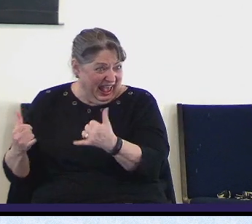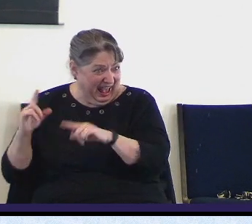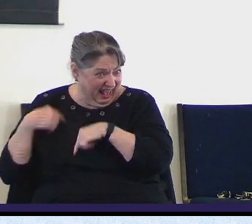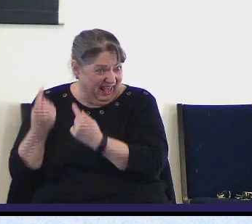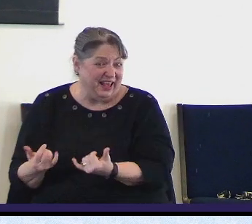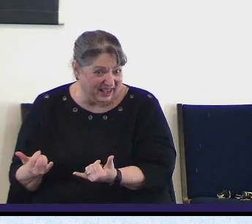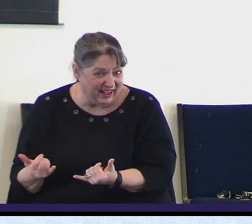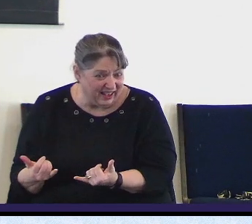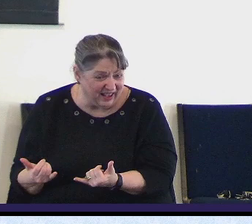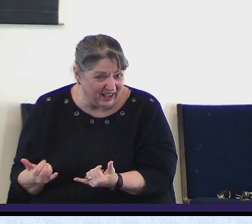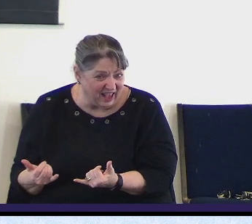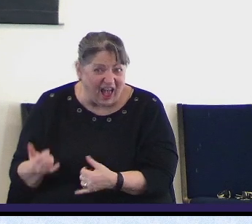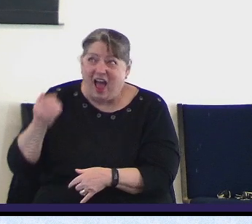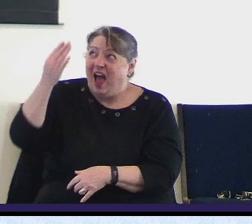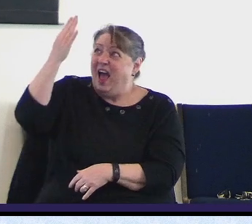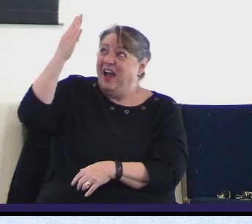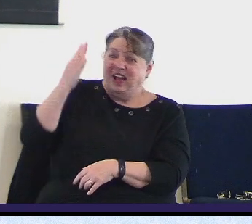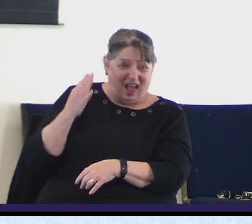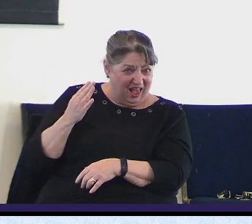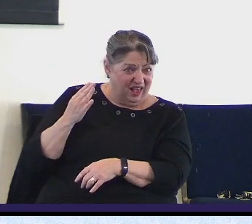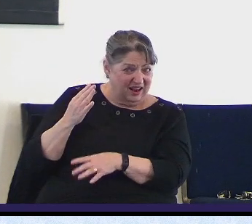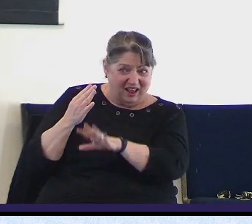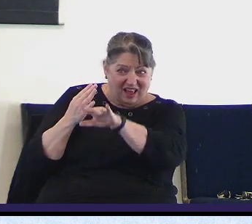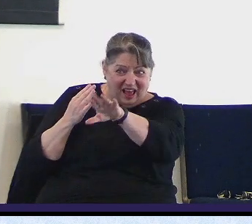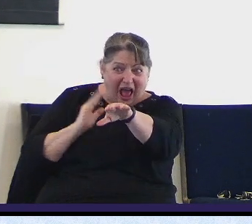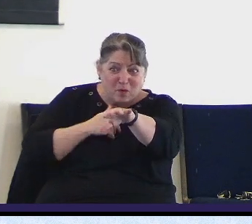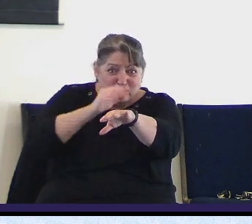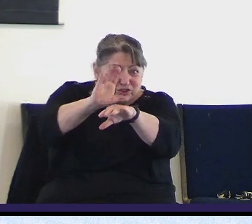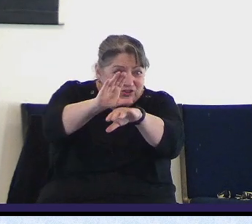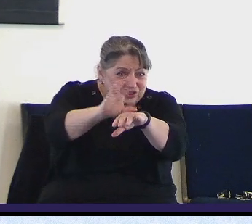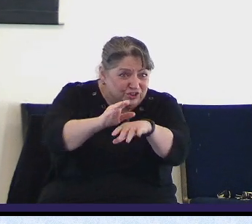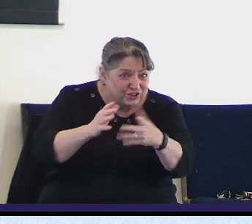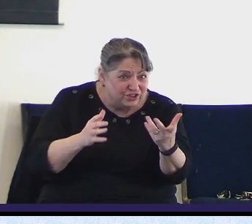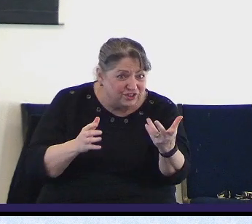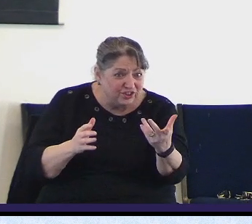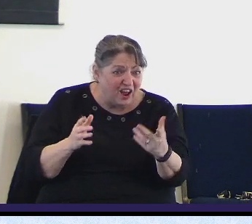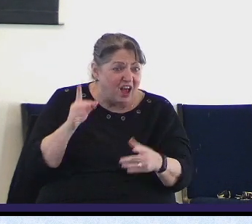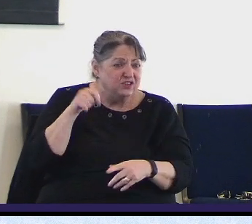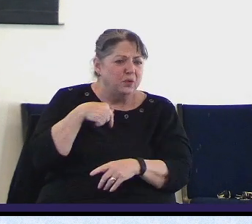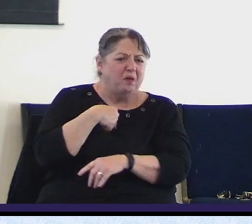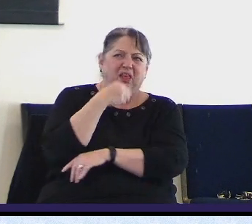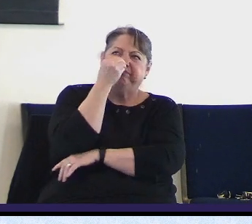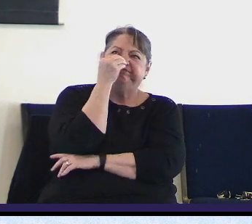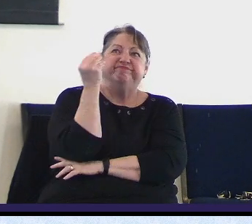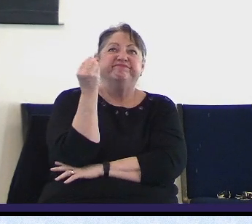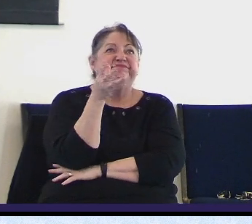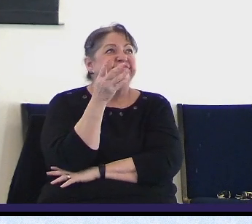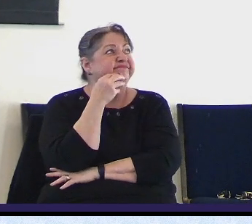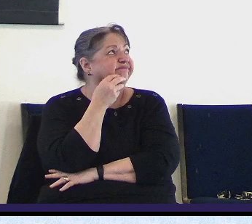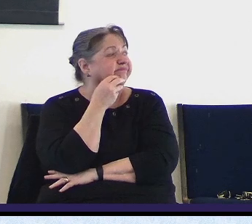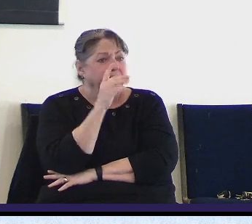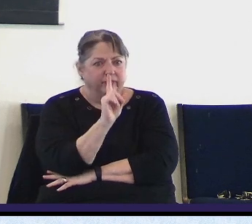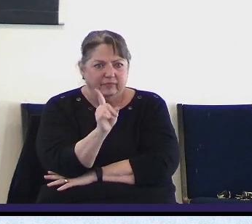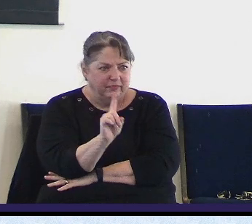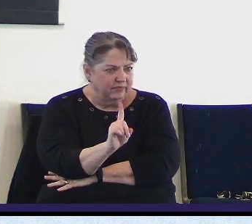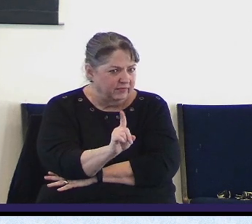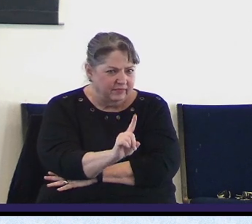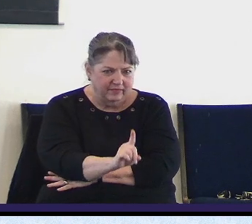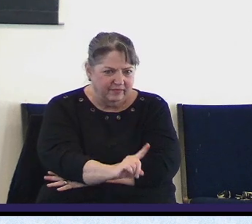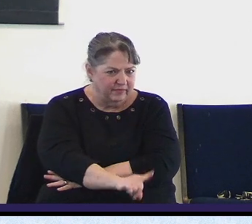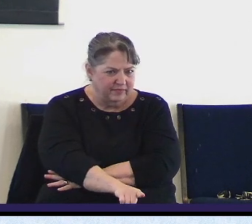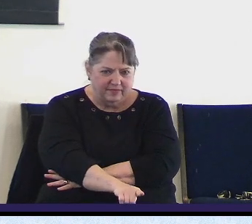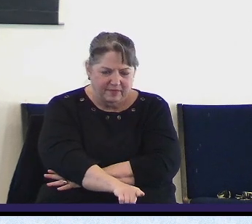doesn't want us to be oblivious to what is going on. The psalmist was concerned.